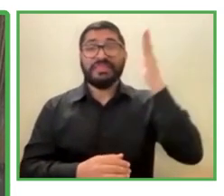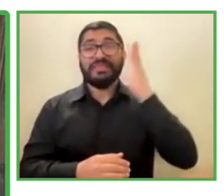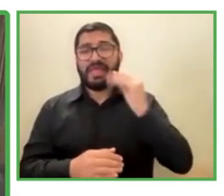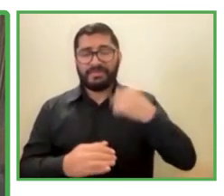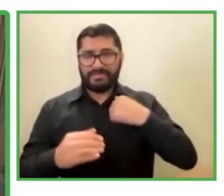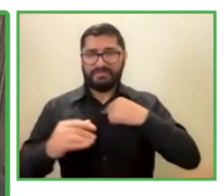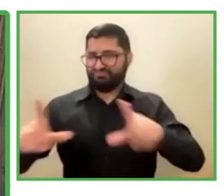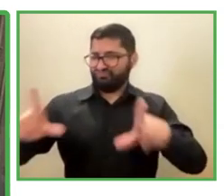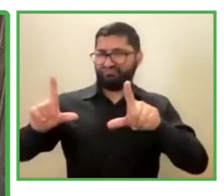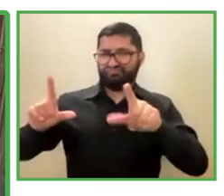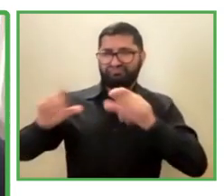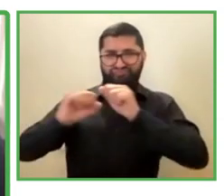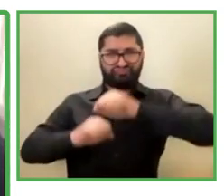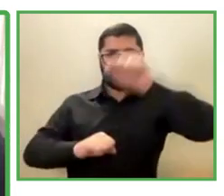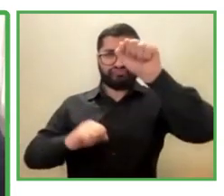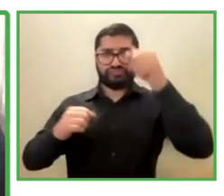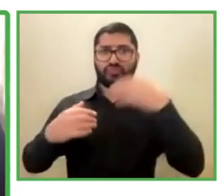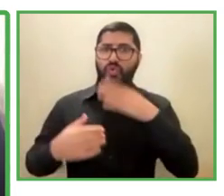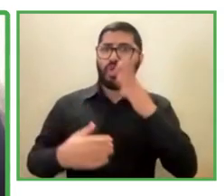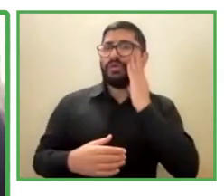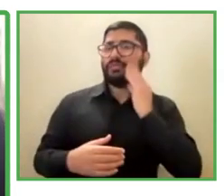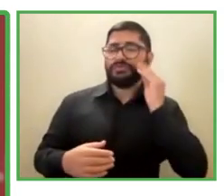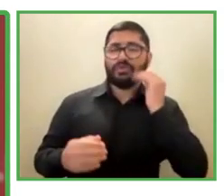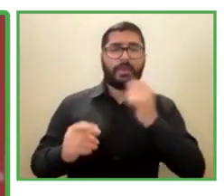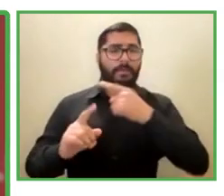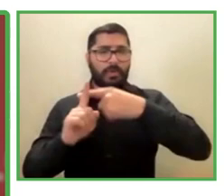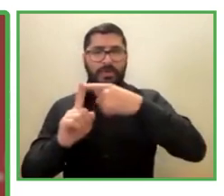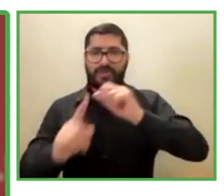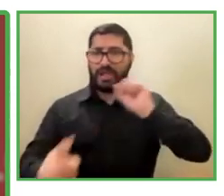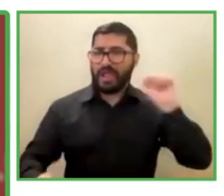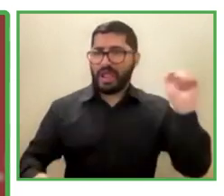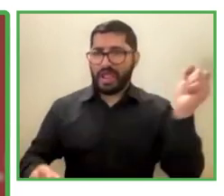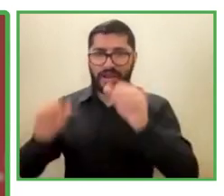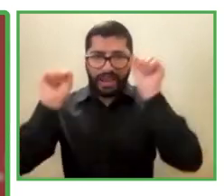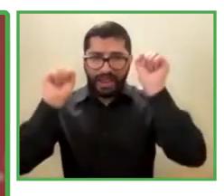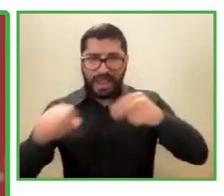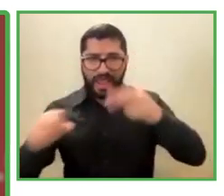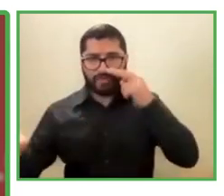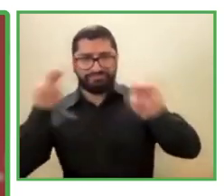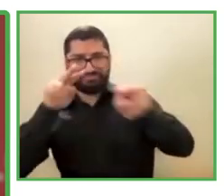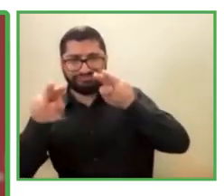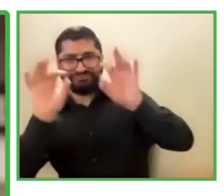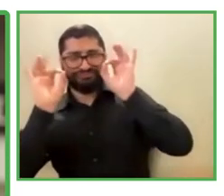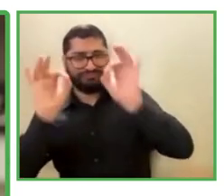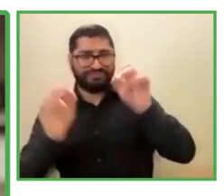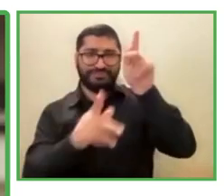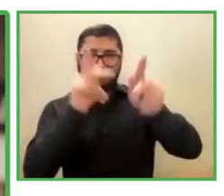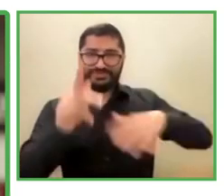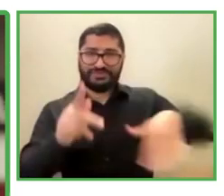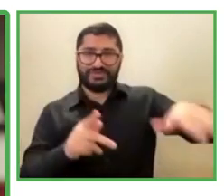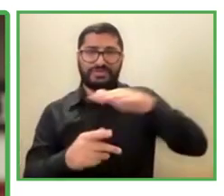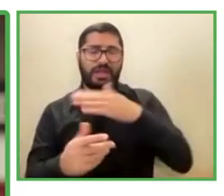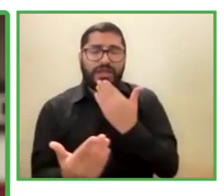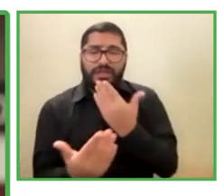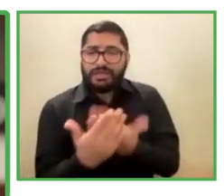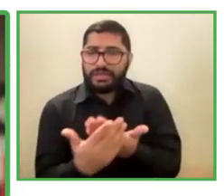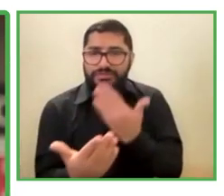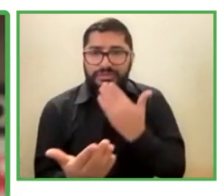experience for her brothers, for me, and we are very happy to see her happy. We are very thankful for Unimark.